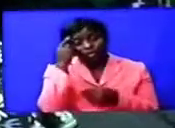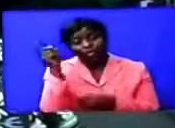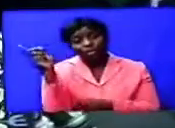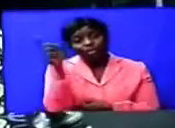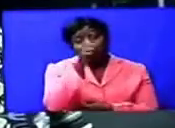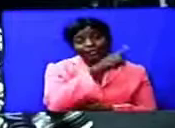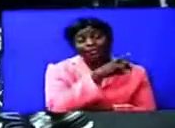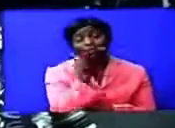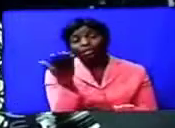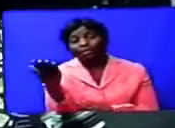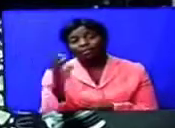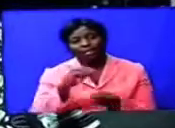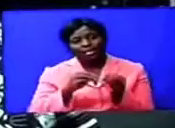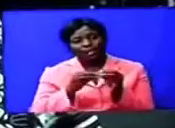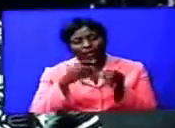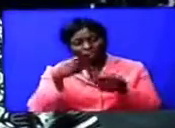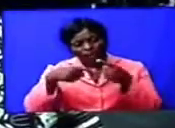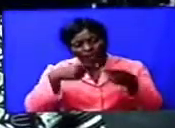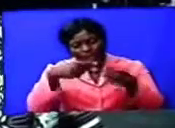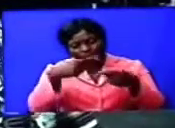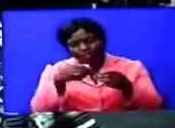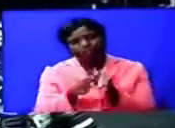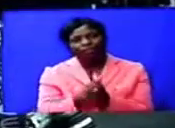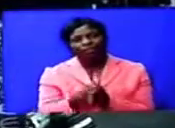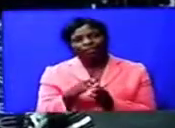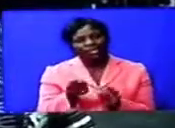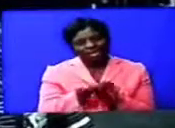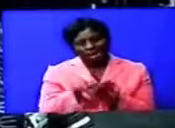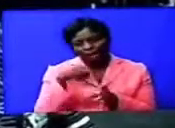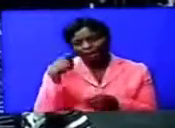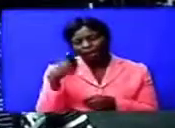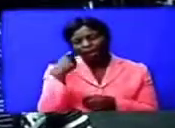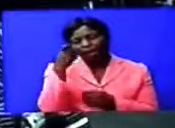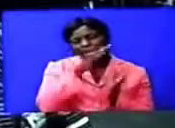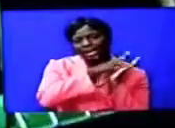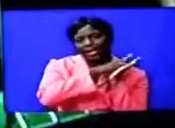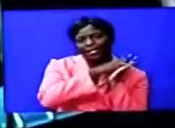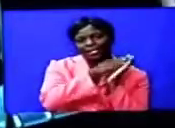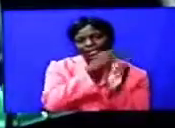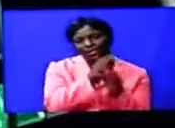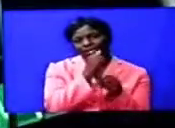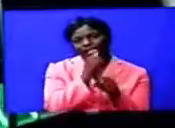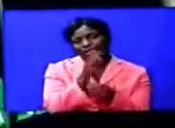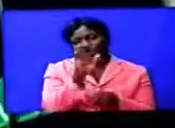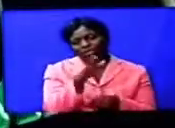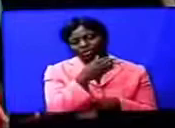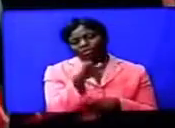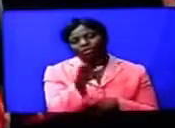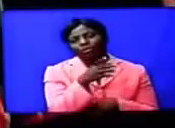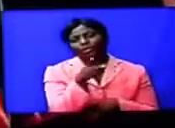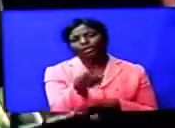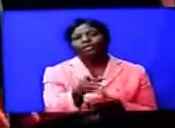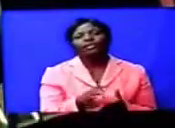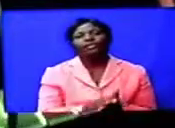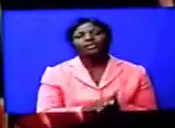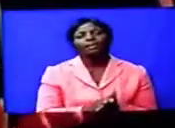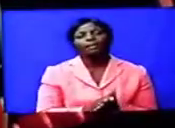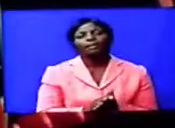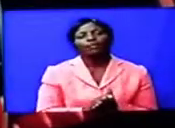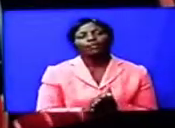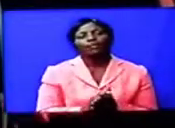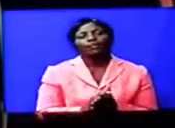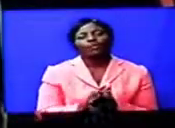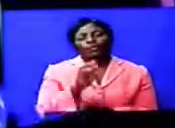particularly talking about Malawian culture, I was going to use his songs as a soundtrack. Agoloso's manager says that he was